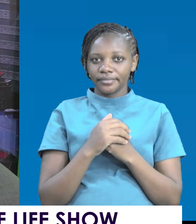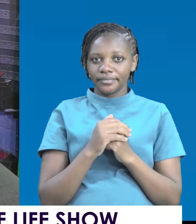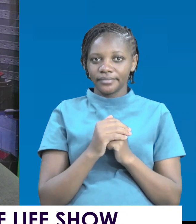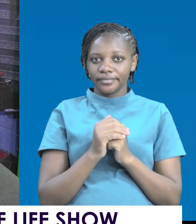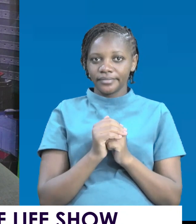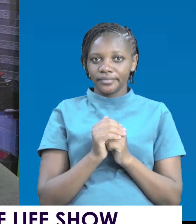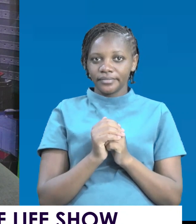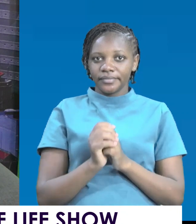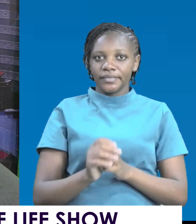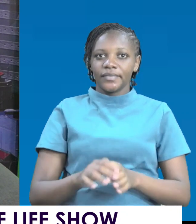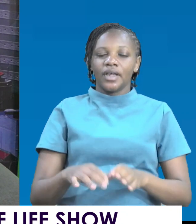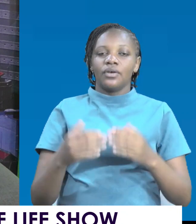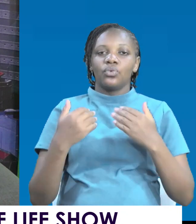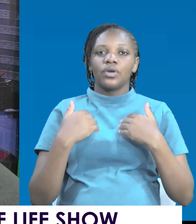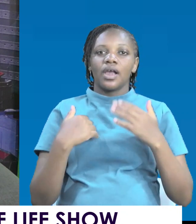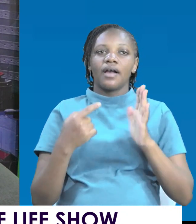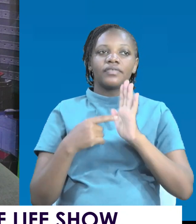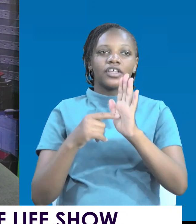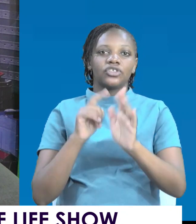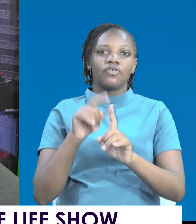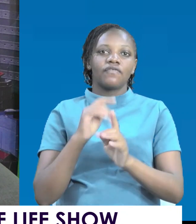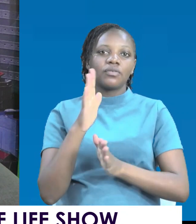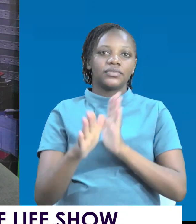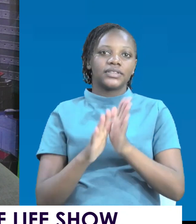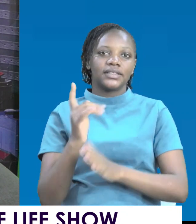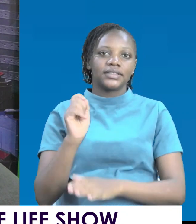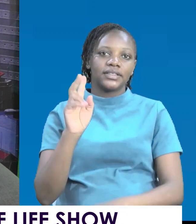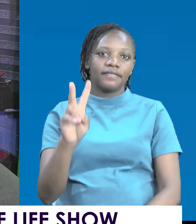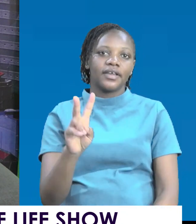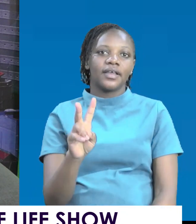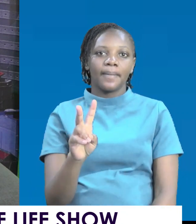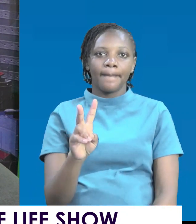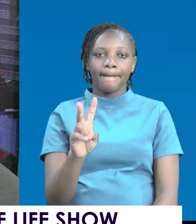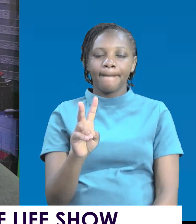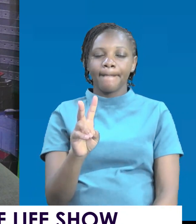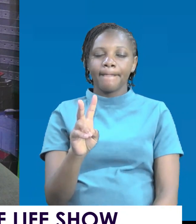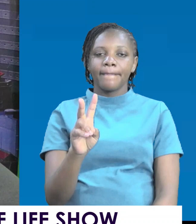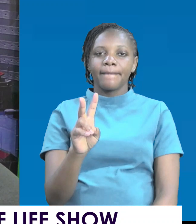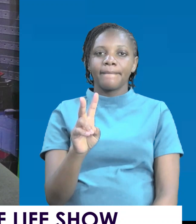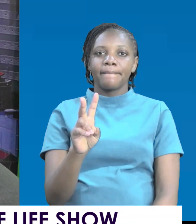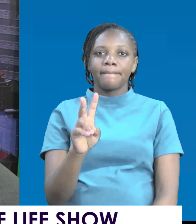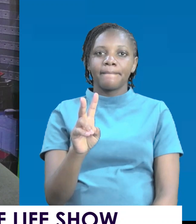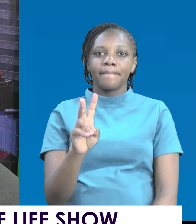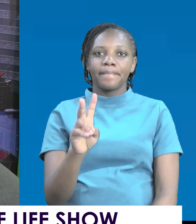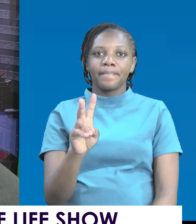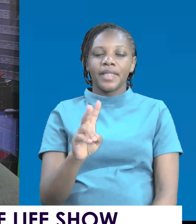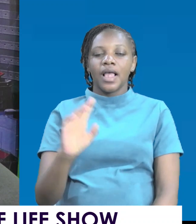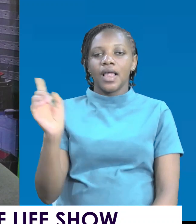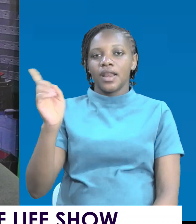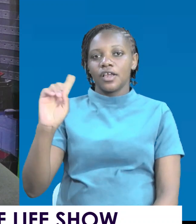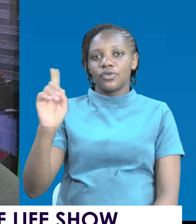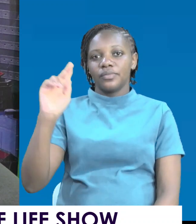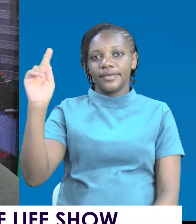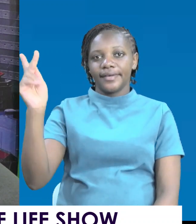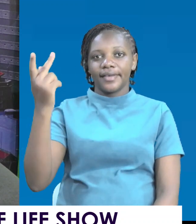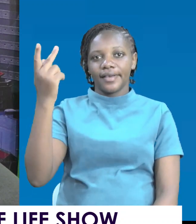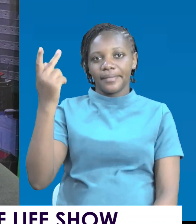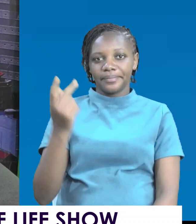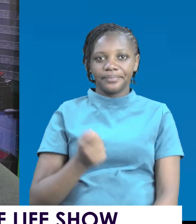We are bringing you this show from Science Television. We are bringing it from Nairobi, Kenya.